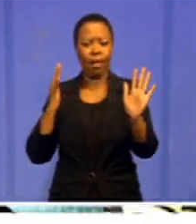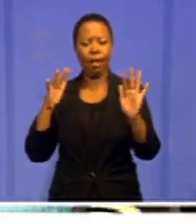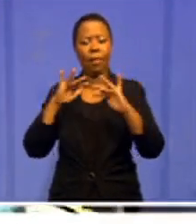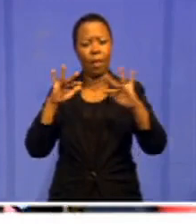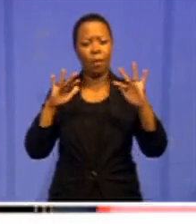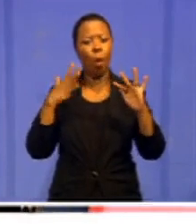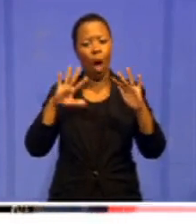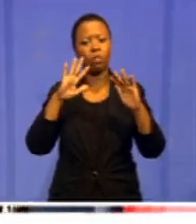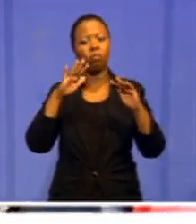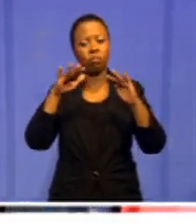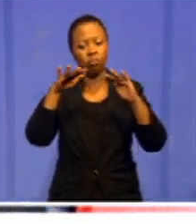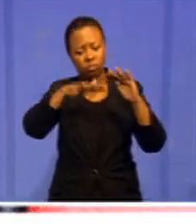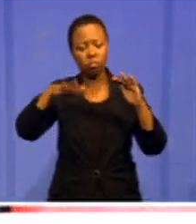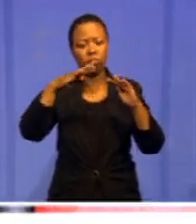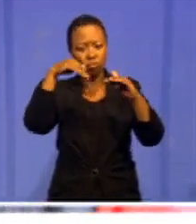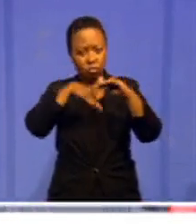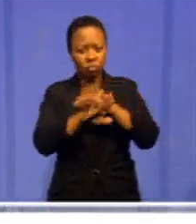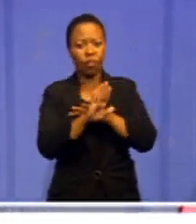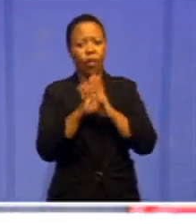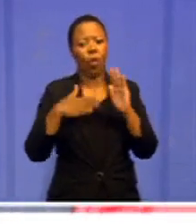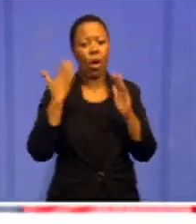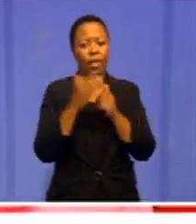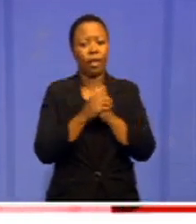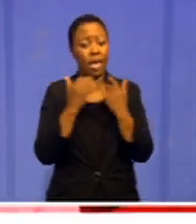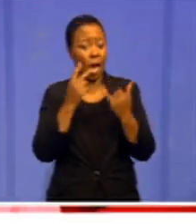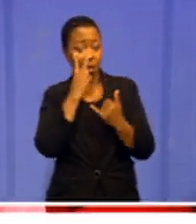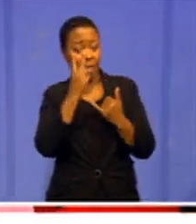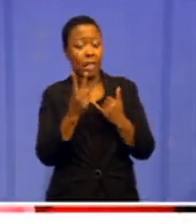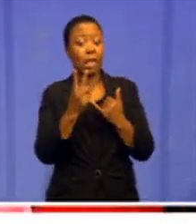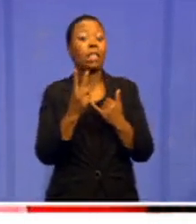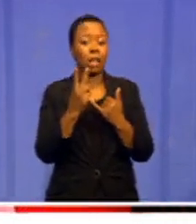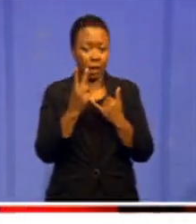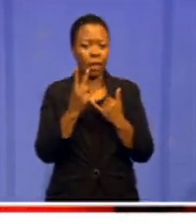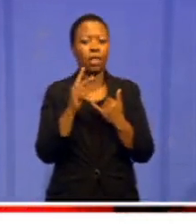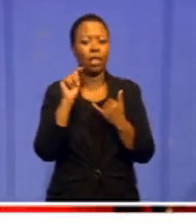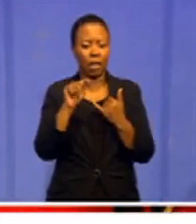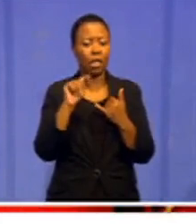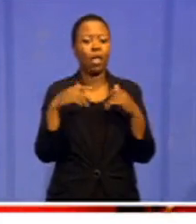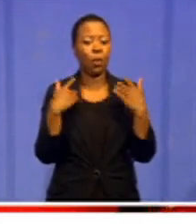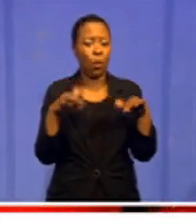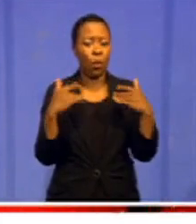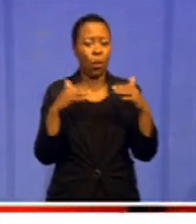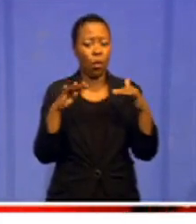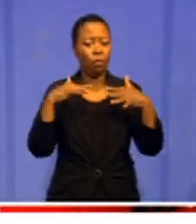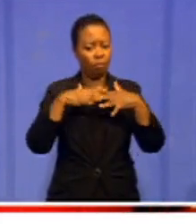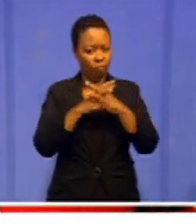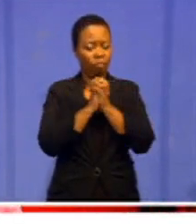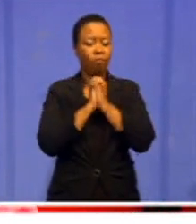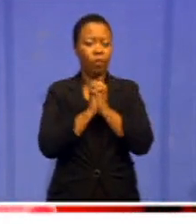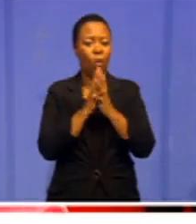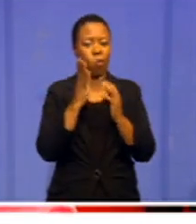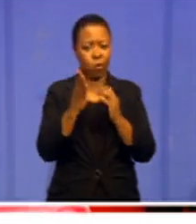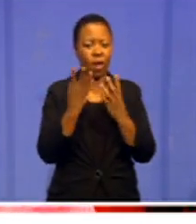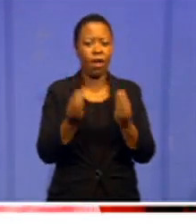wanting to enter this particular hall. As you can see, it's a sign and symbol, an epitome of unity right here.